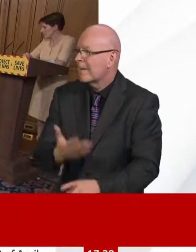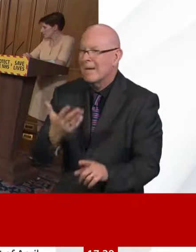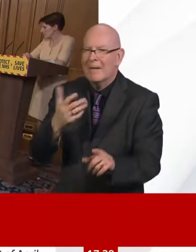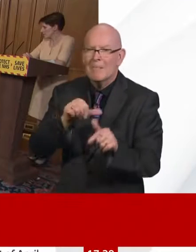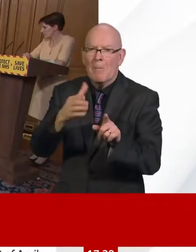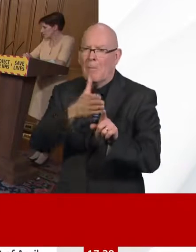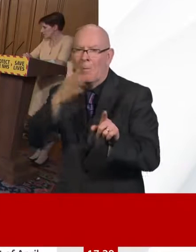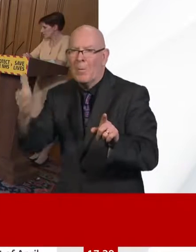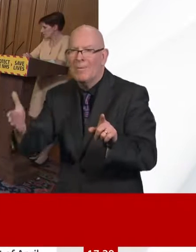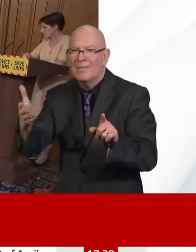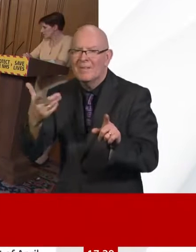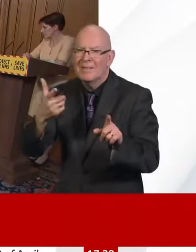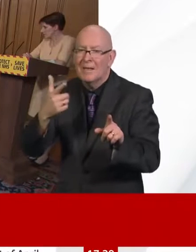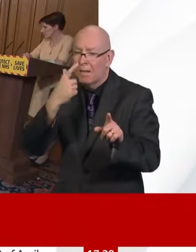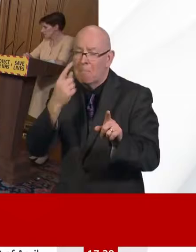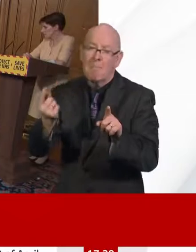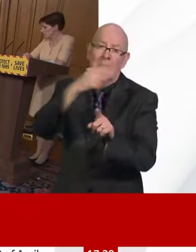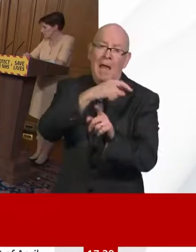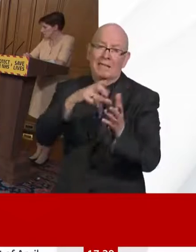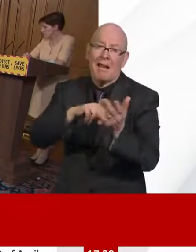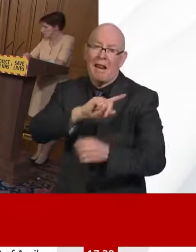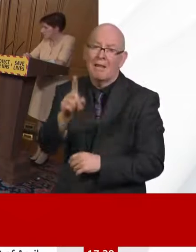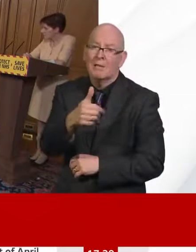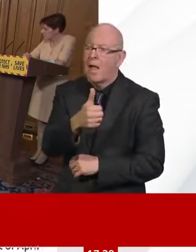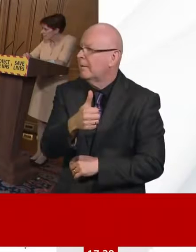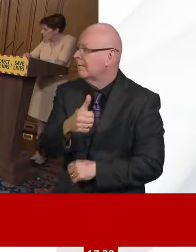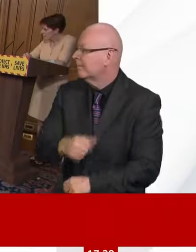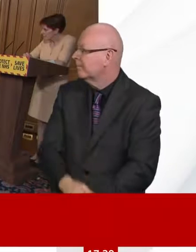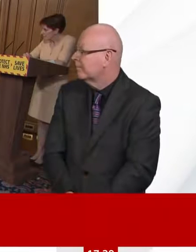Brilliant. Turning next to Emilio from Politico.